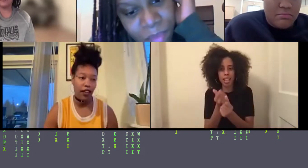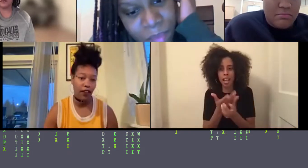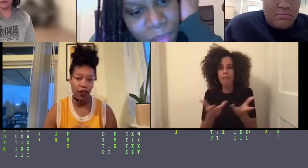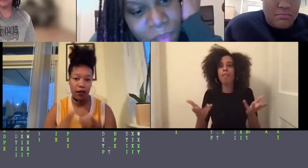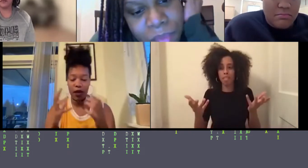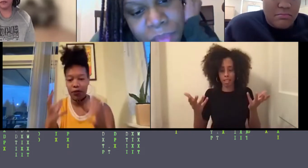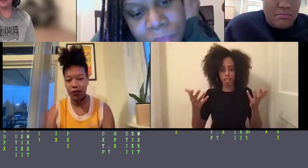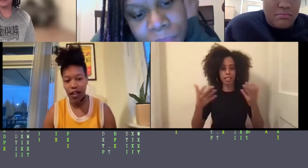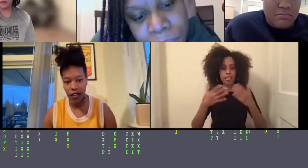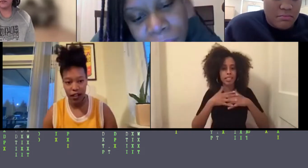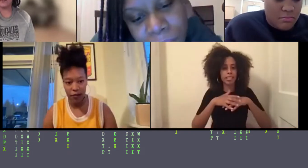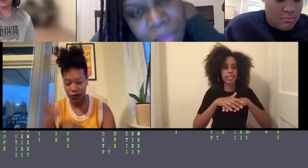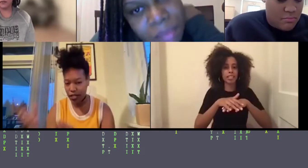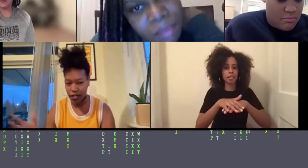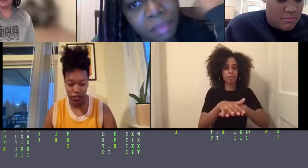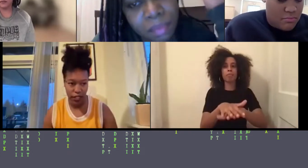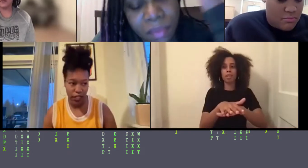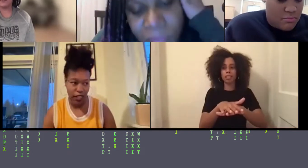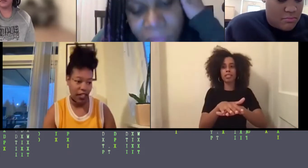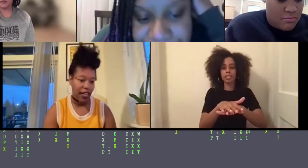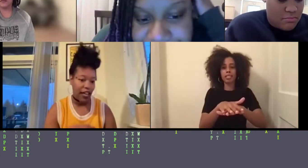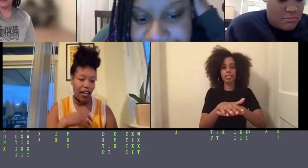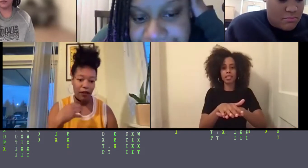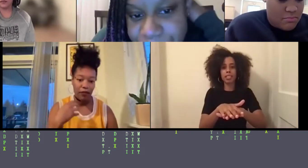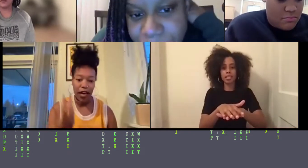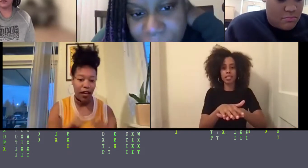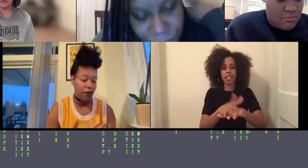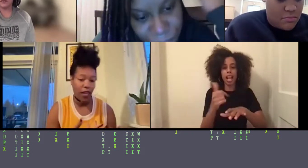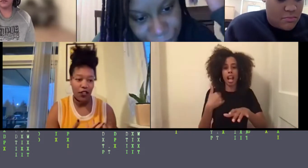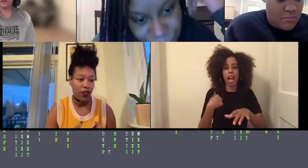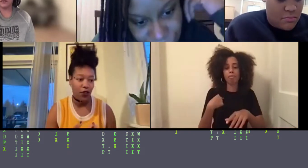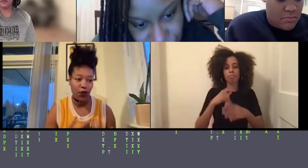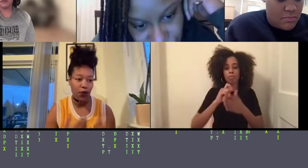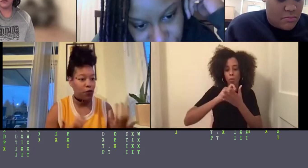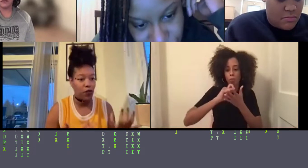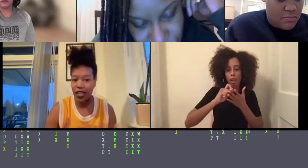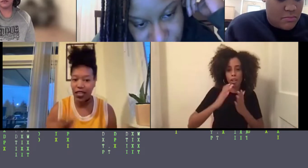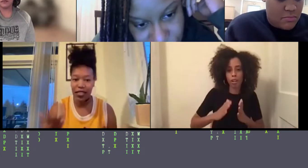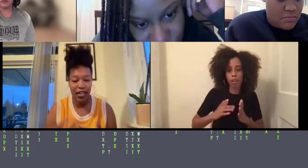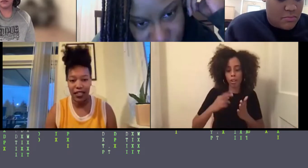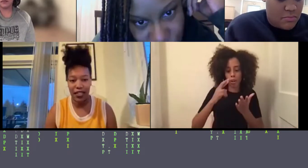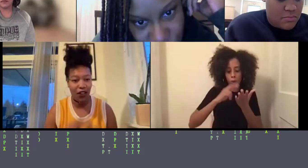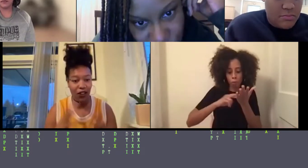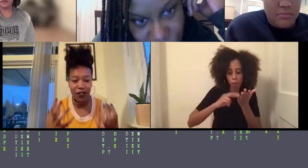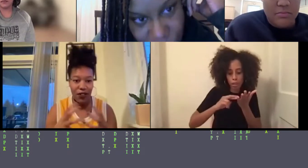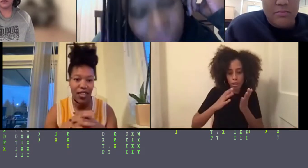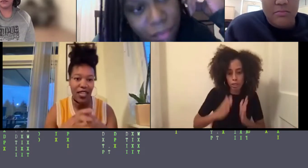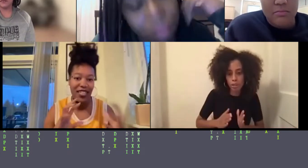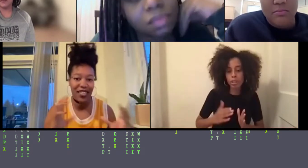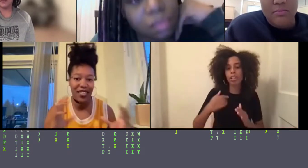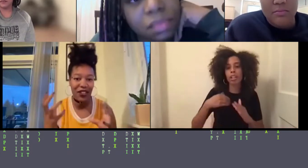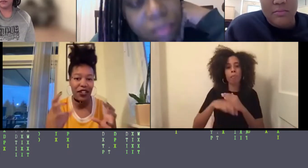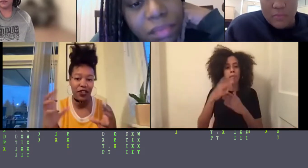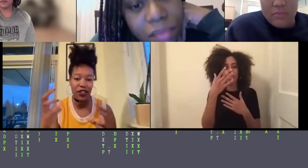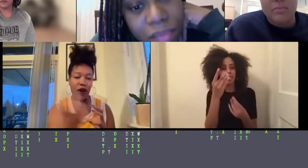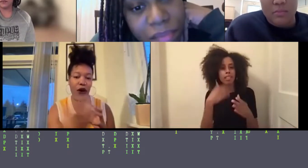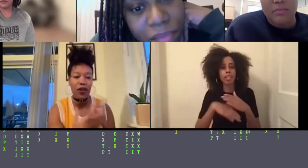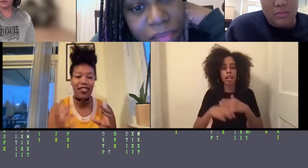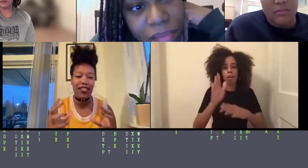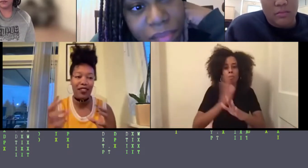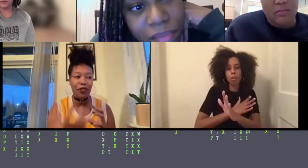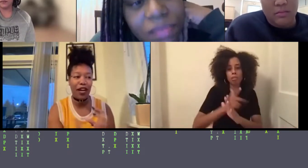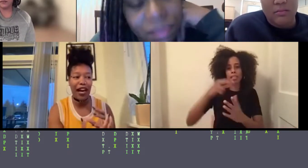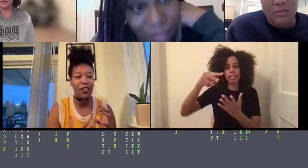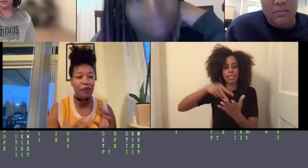creative, I'm a writer, I'm a researcher, I'm into music and dance and all of those things. It's still like there's